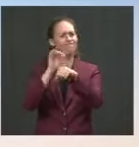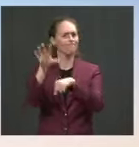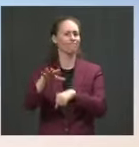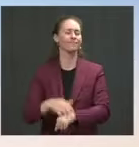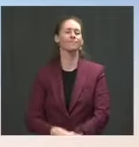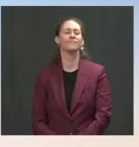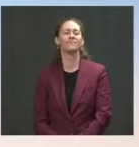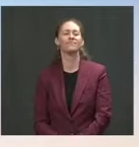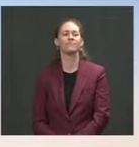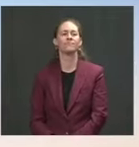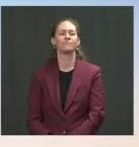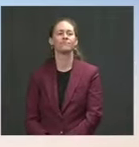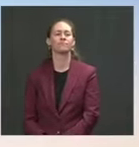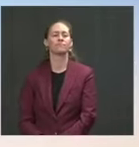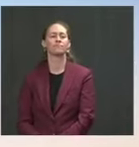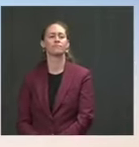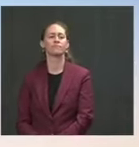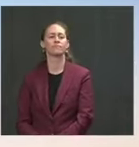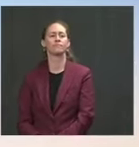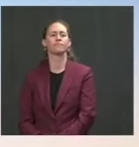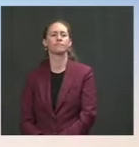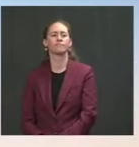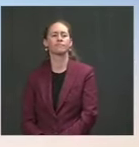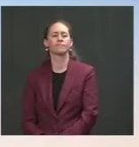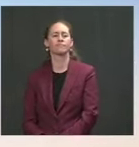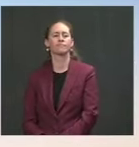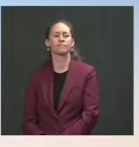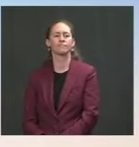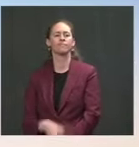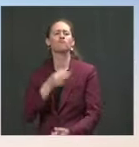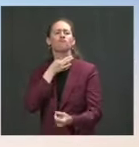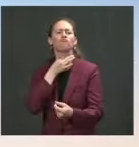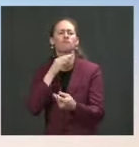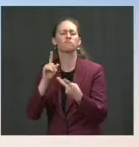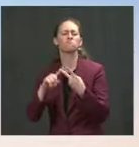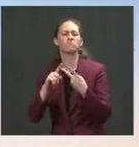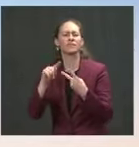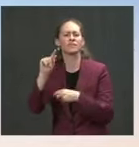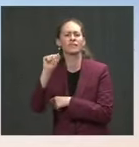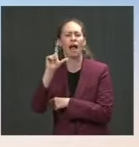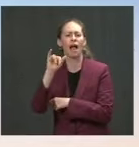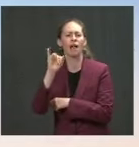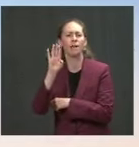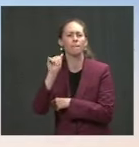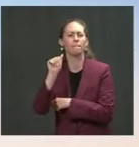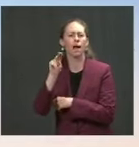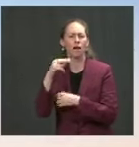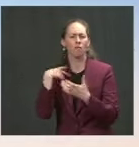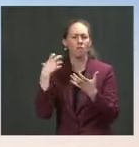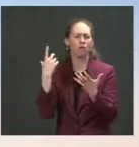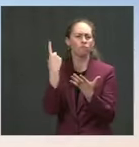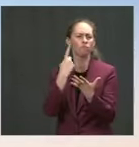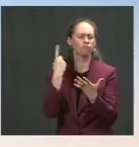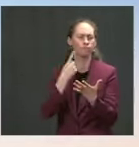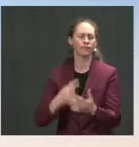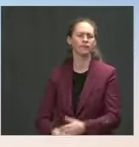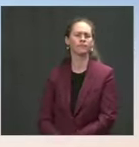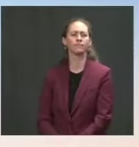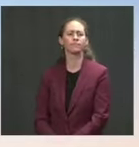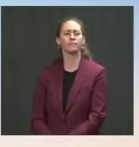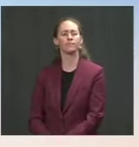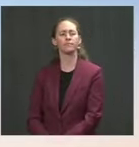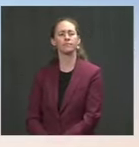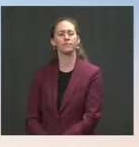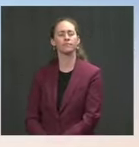The President has said that, a condition for peace in Afghanistan, Ashraf Ghani has to be removed as president